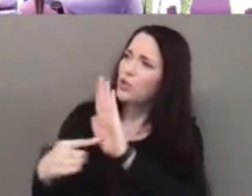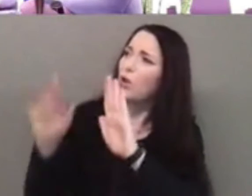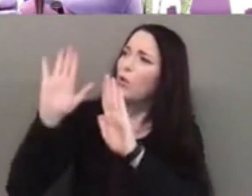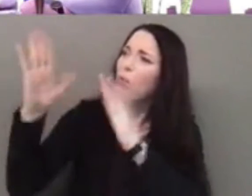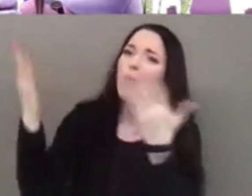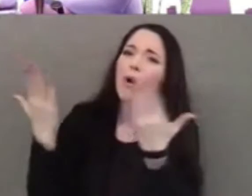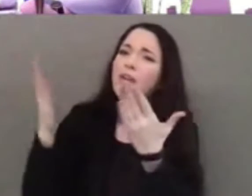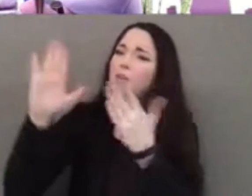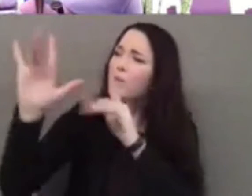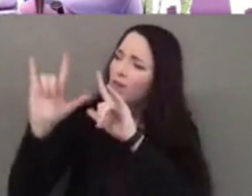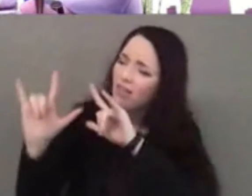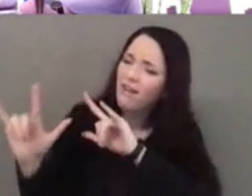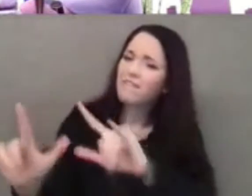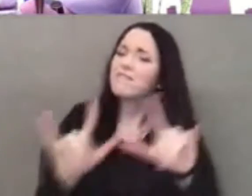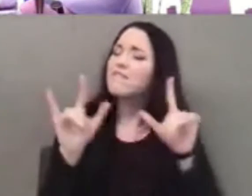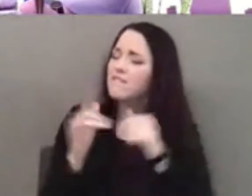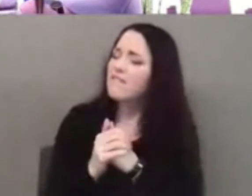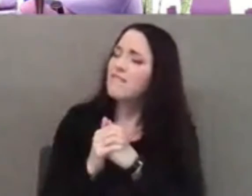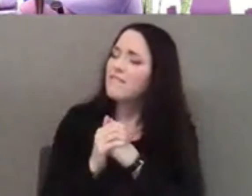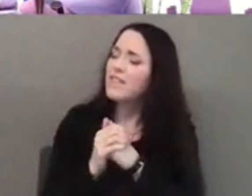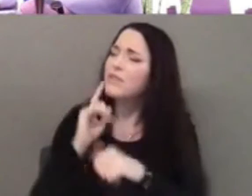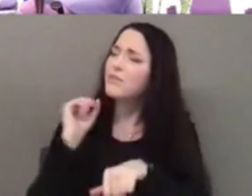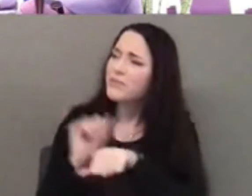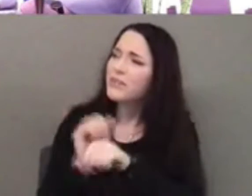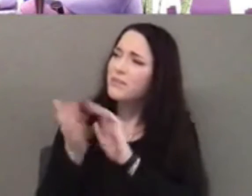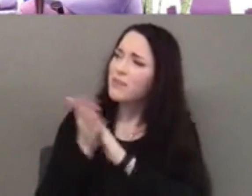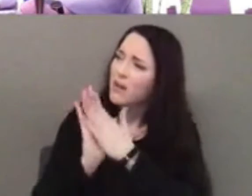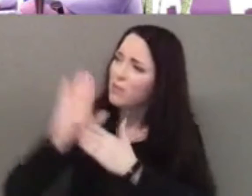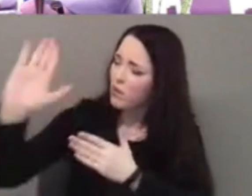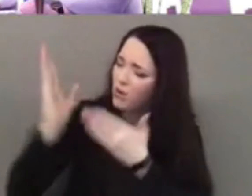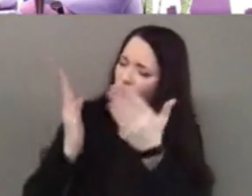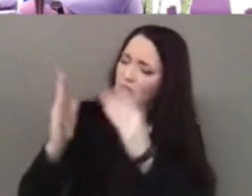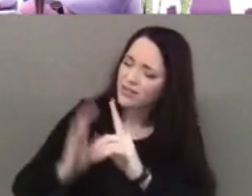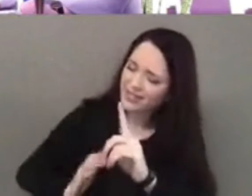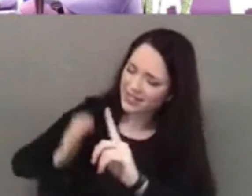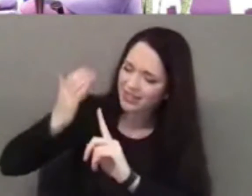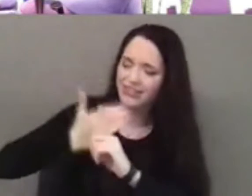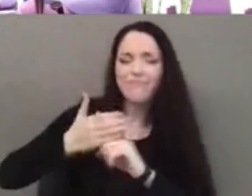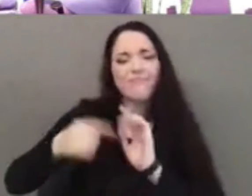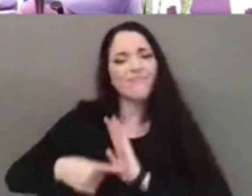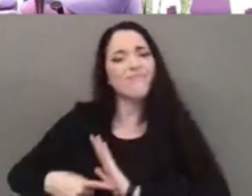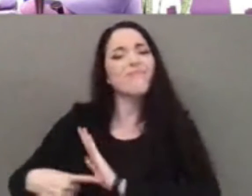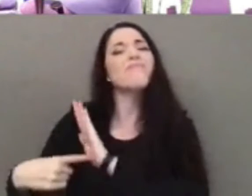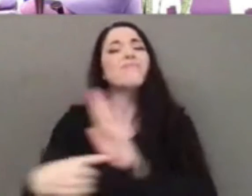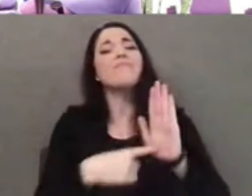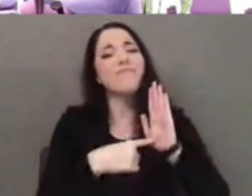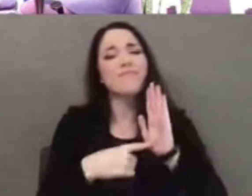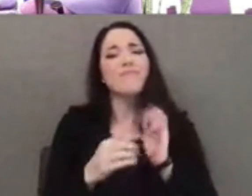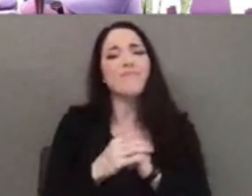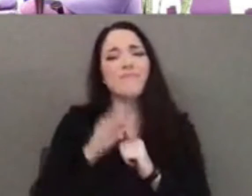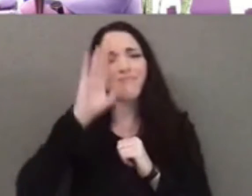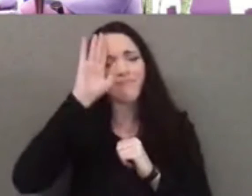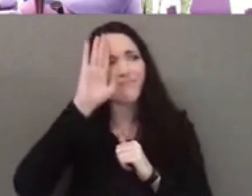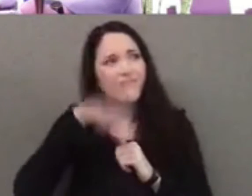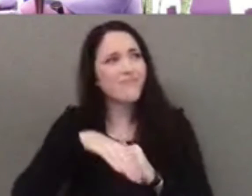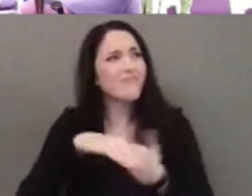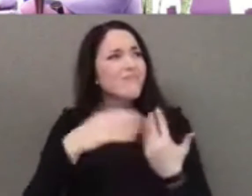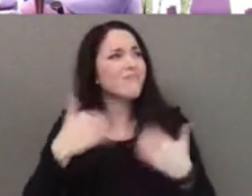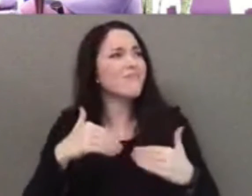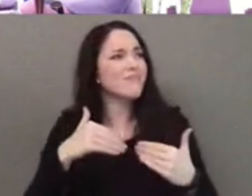To be your servants in a dry and weary land sometimes.